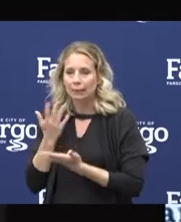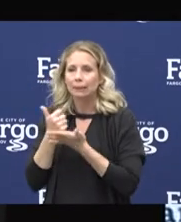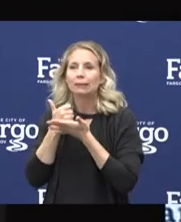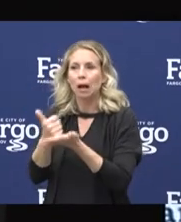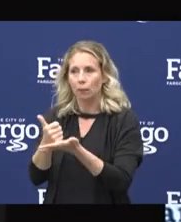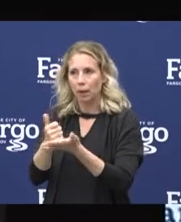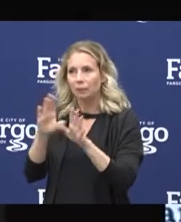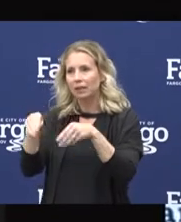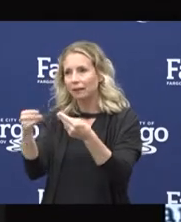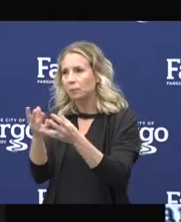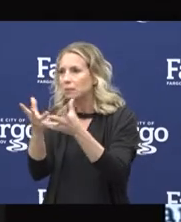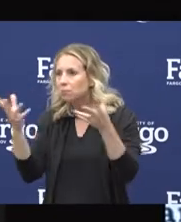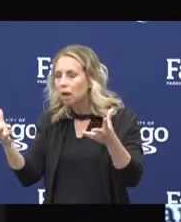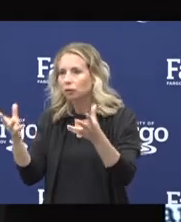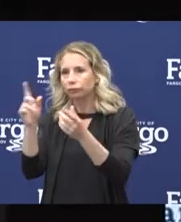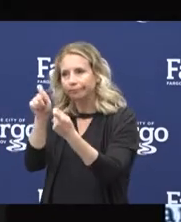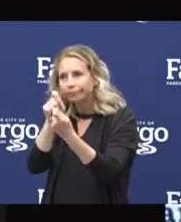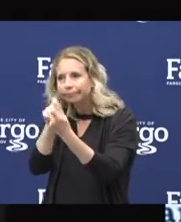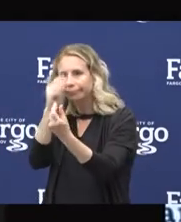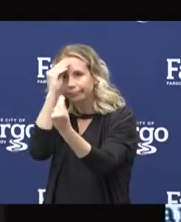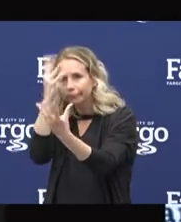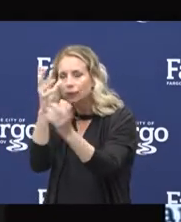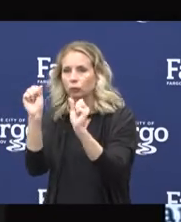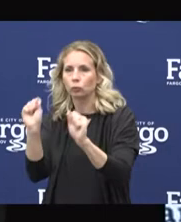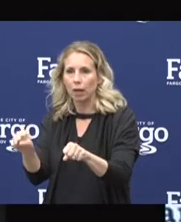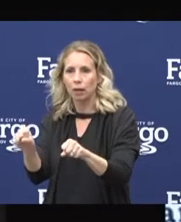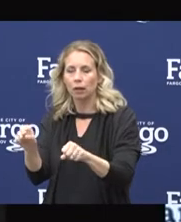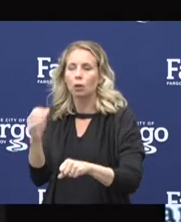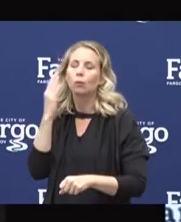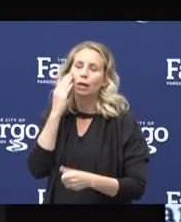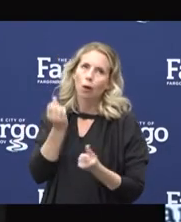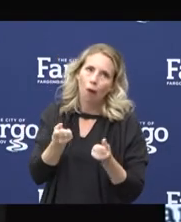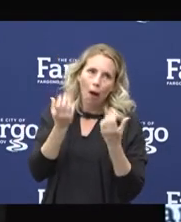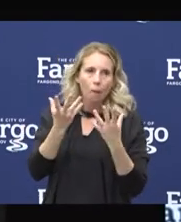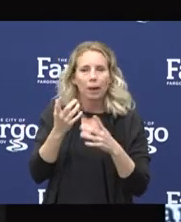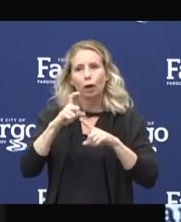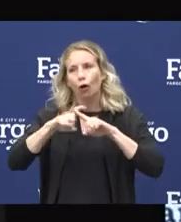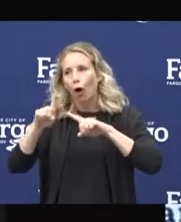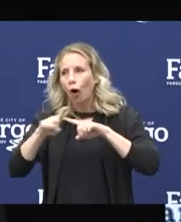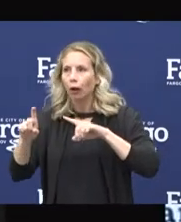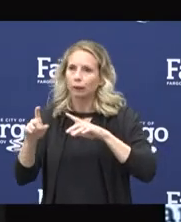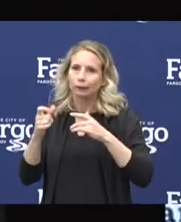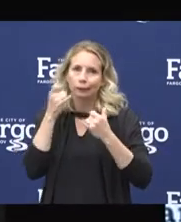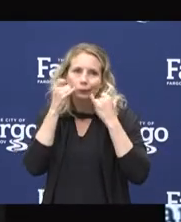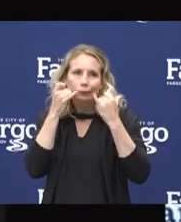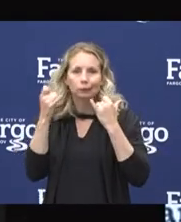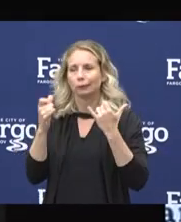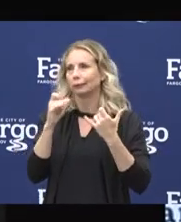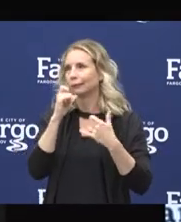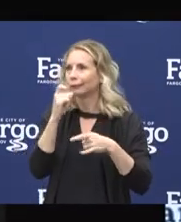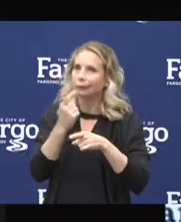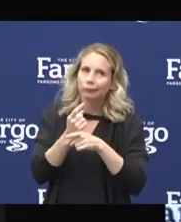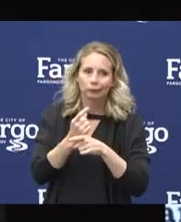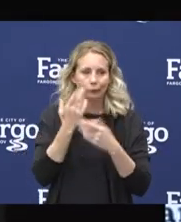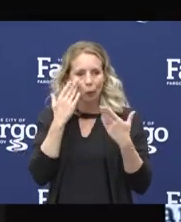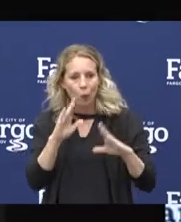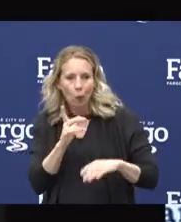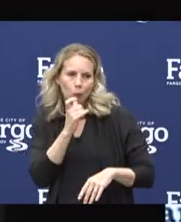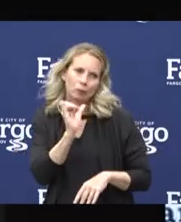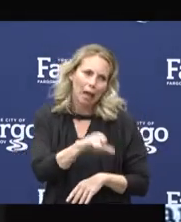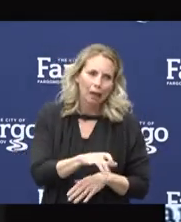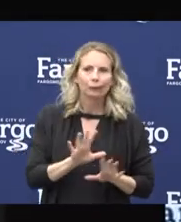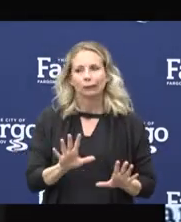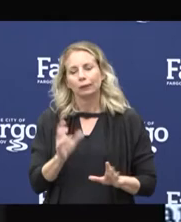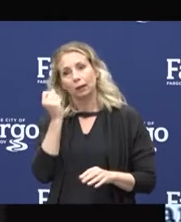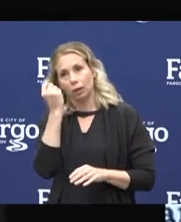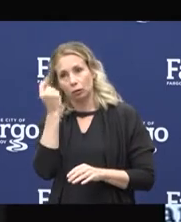as you possibly can. We all know how many phone scan calls we receive from numbers that we don't know. It's understandable to be cautious,